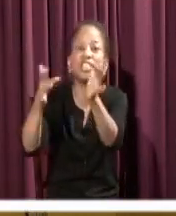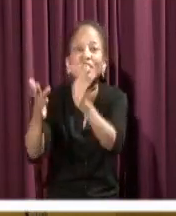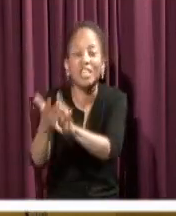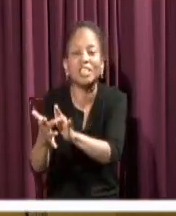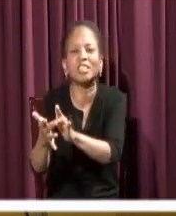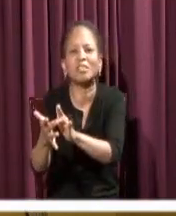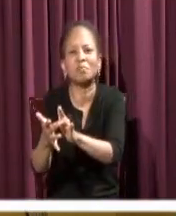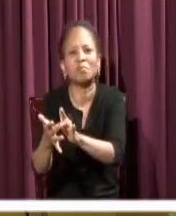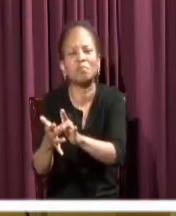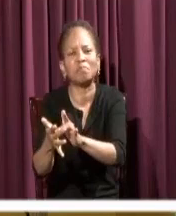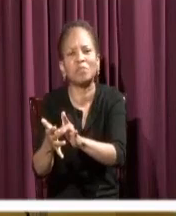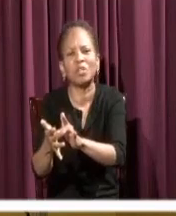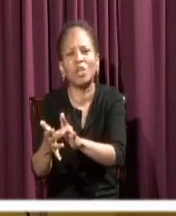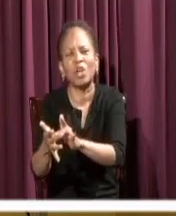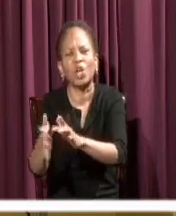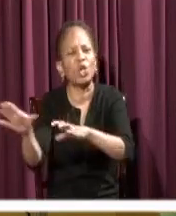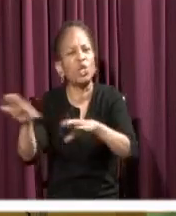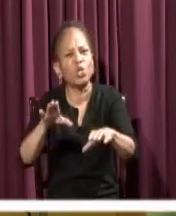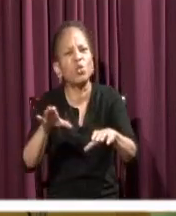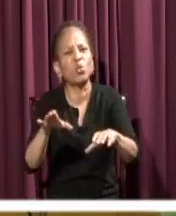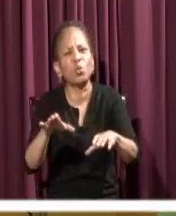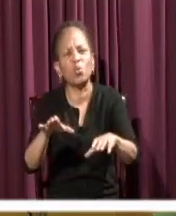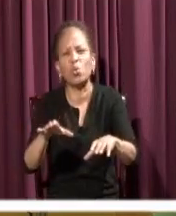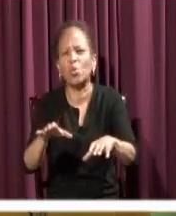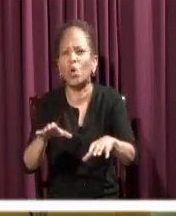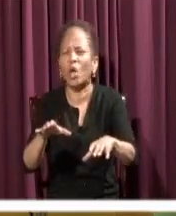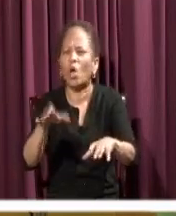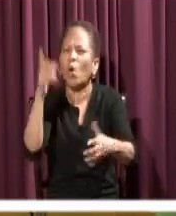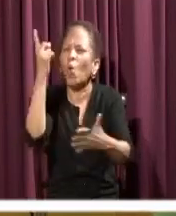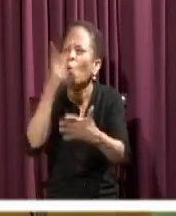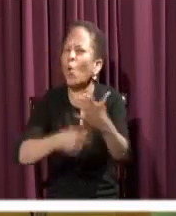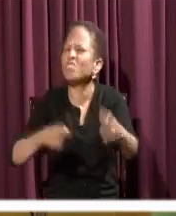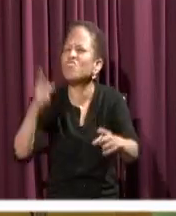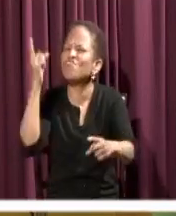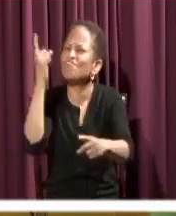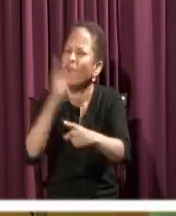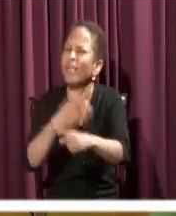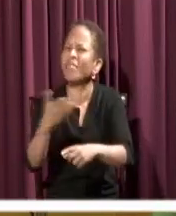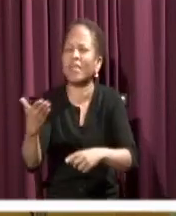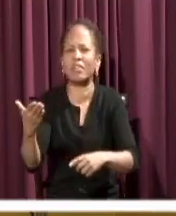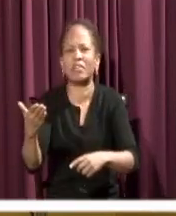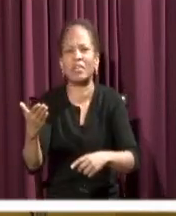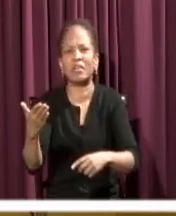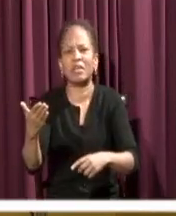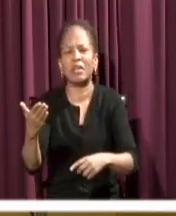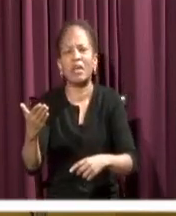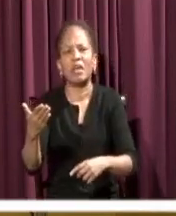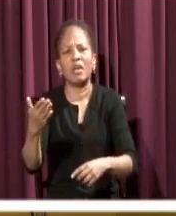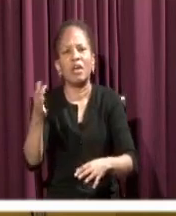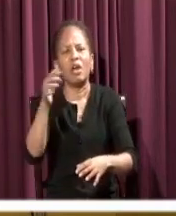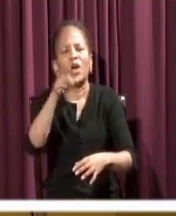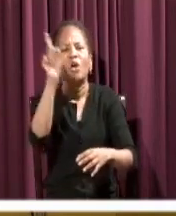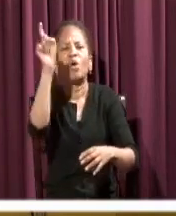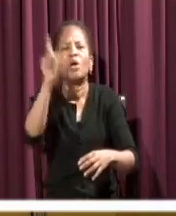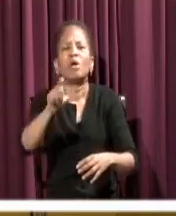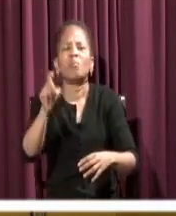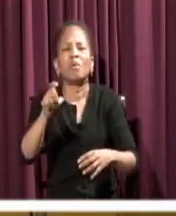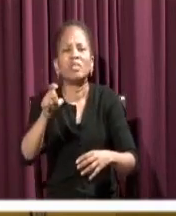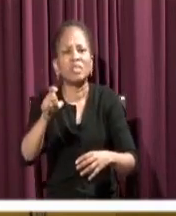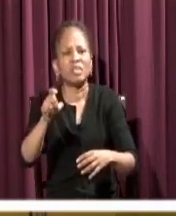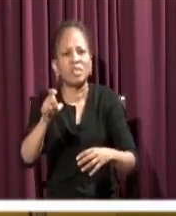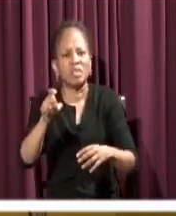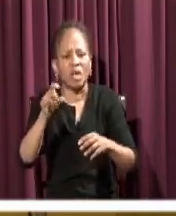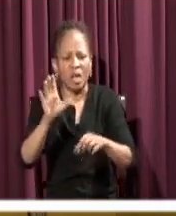Do what defies logic and rationality and common sense. If we are going to be church at all, we are going to have to